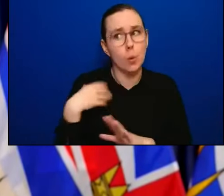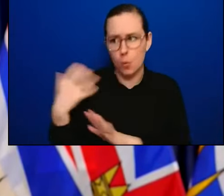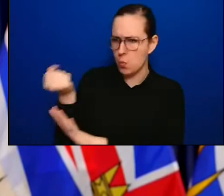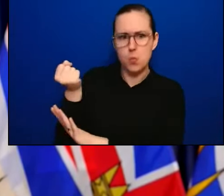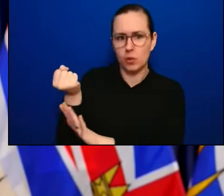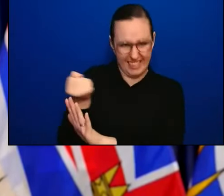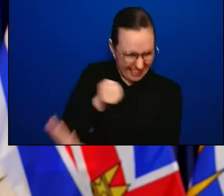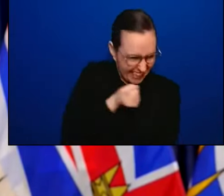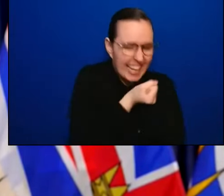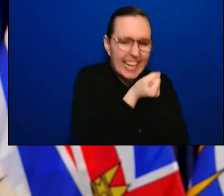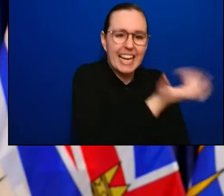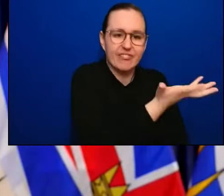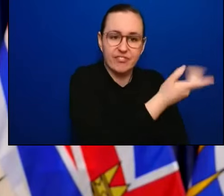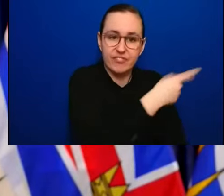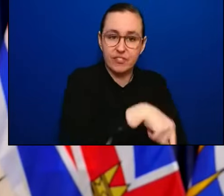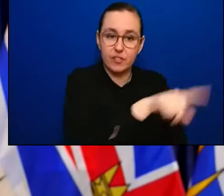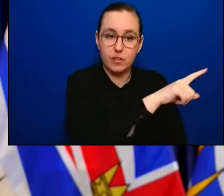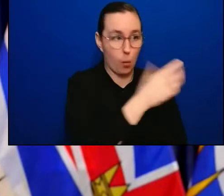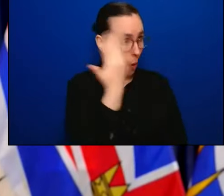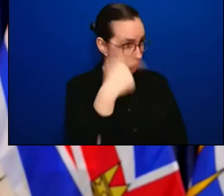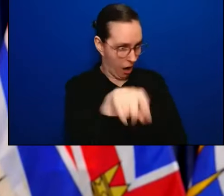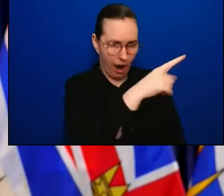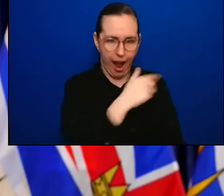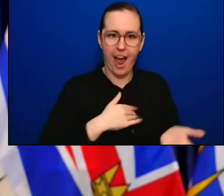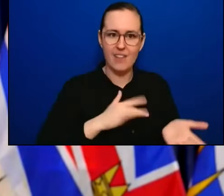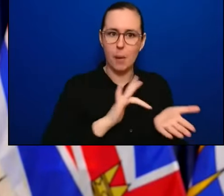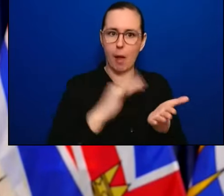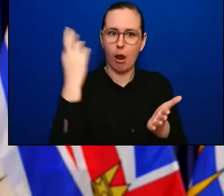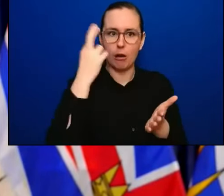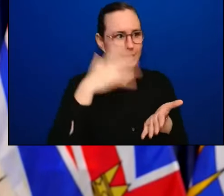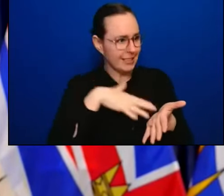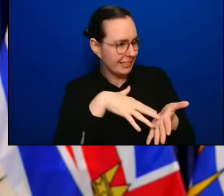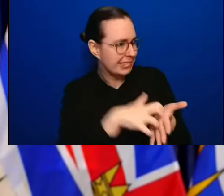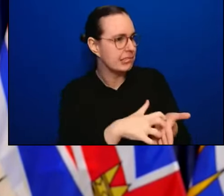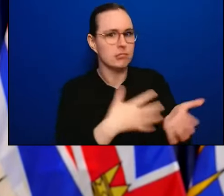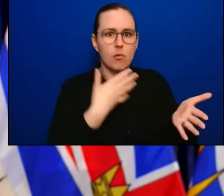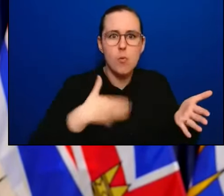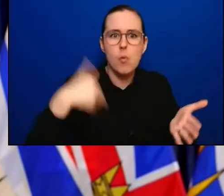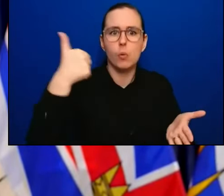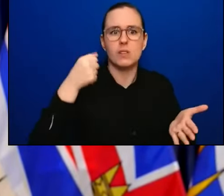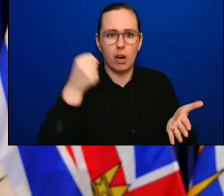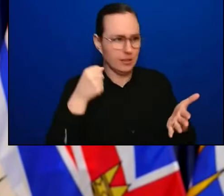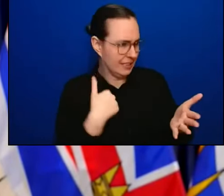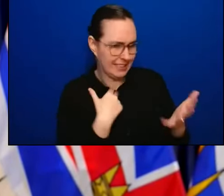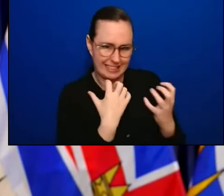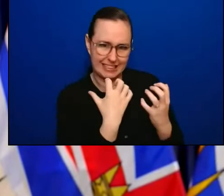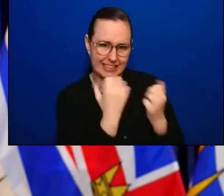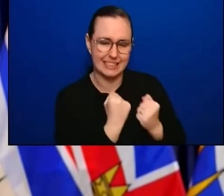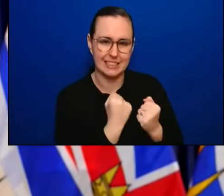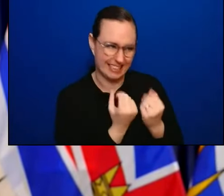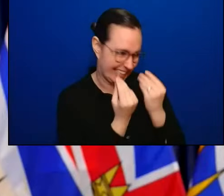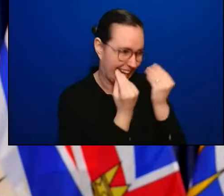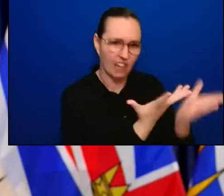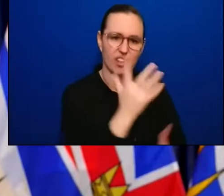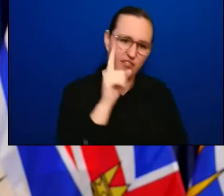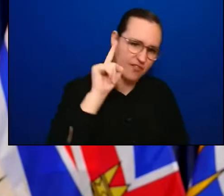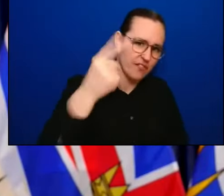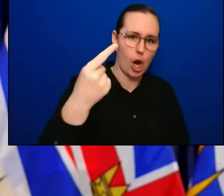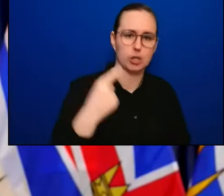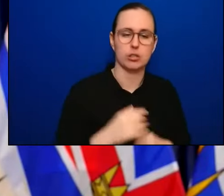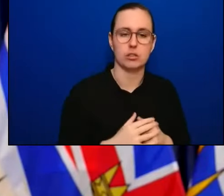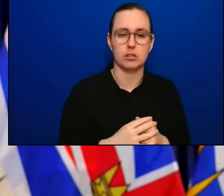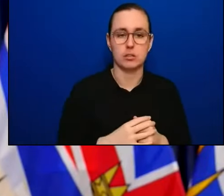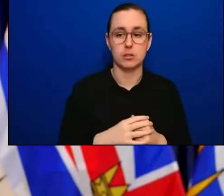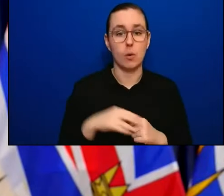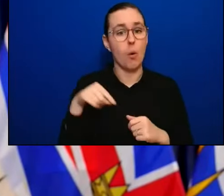older people. Why in a very significant announcement today, we're providing vaccination a second booster to